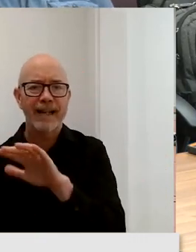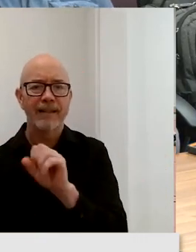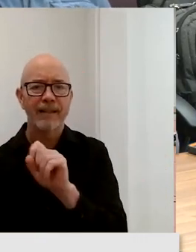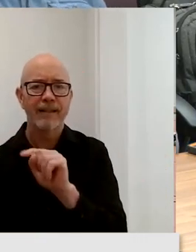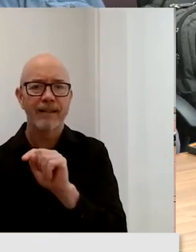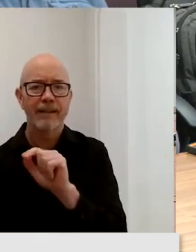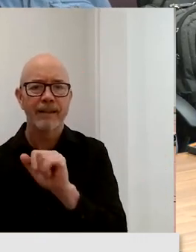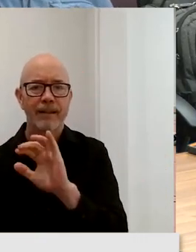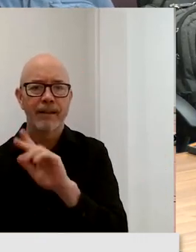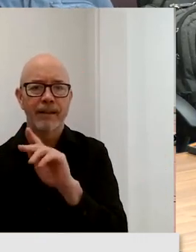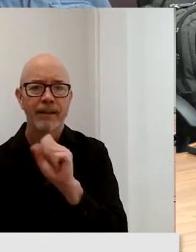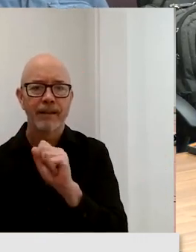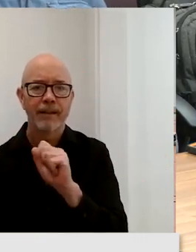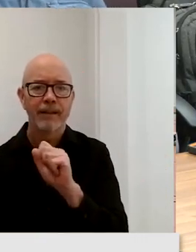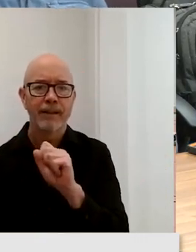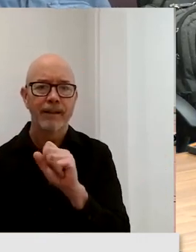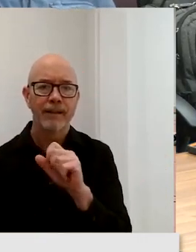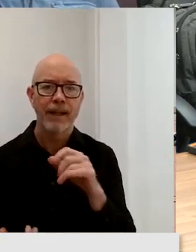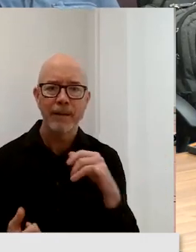Still working on my kids.